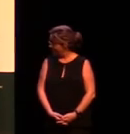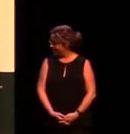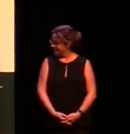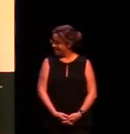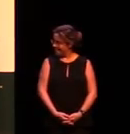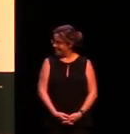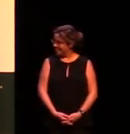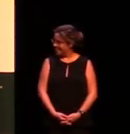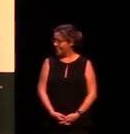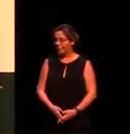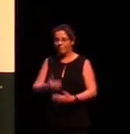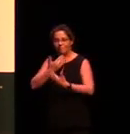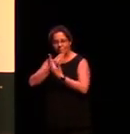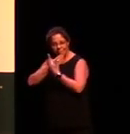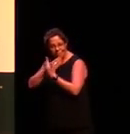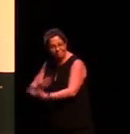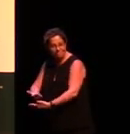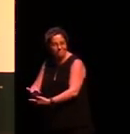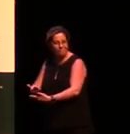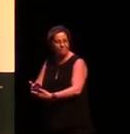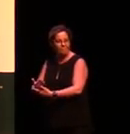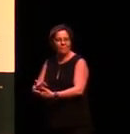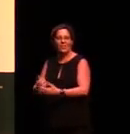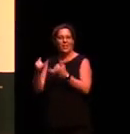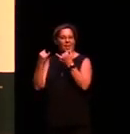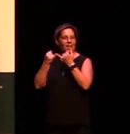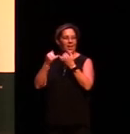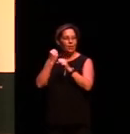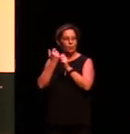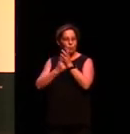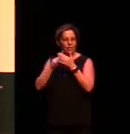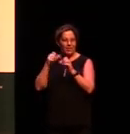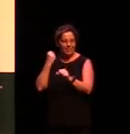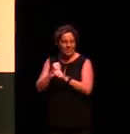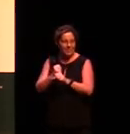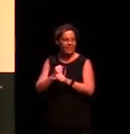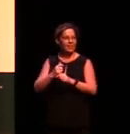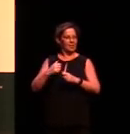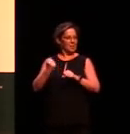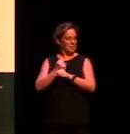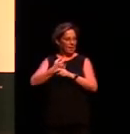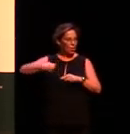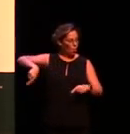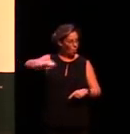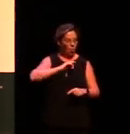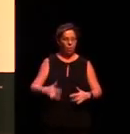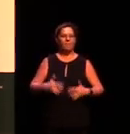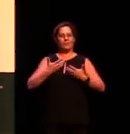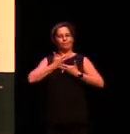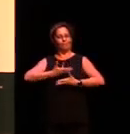So thank you so much, Uncle Greg, for making us feel so welcome here,